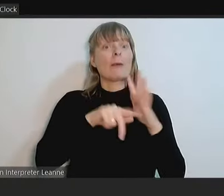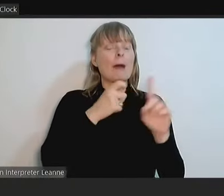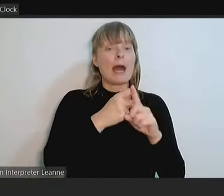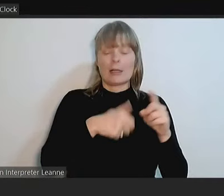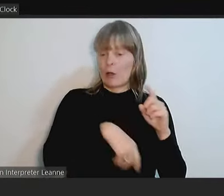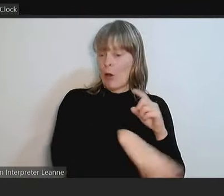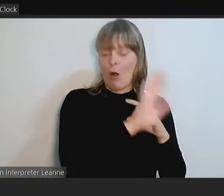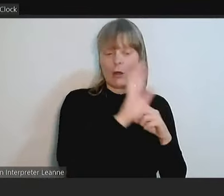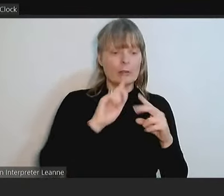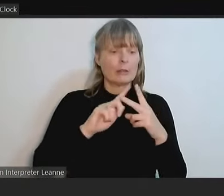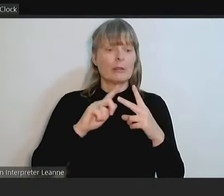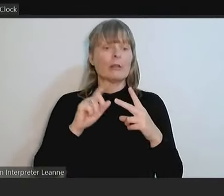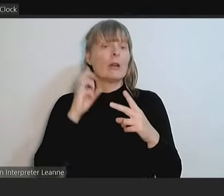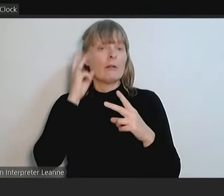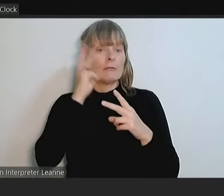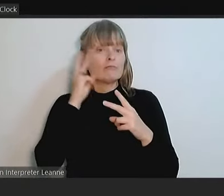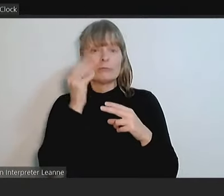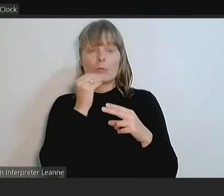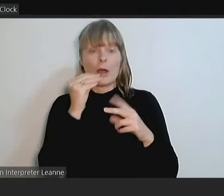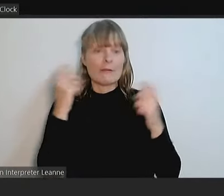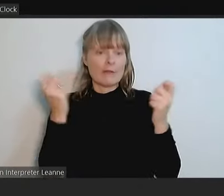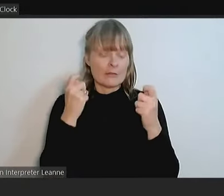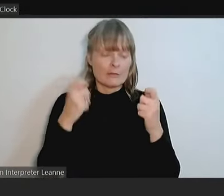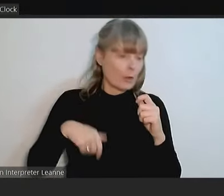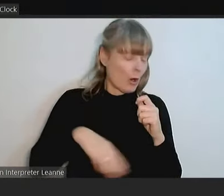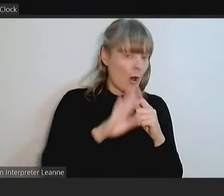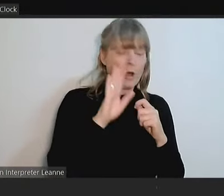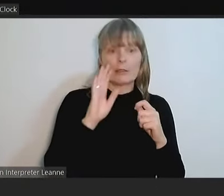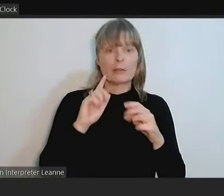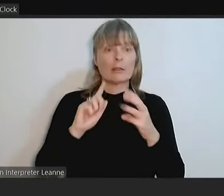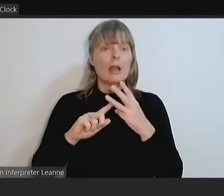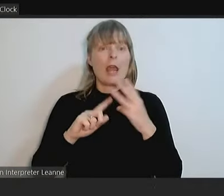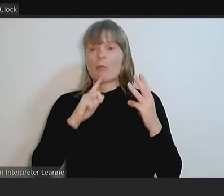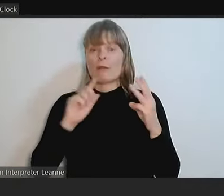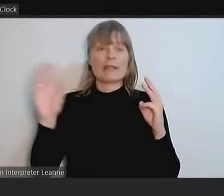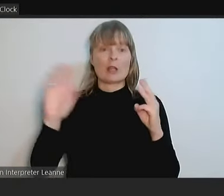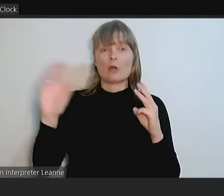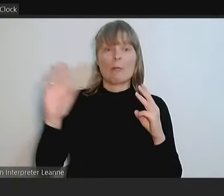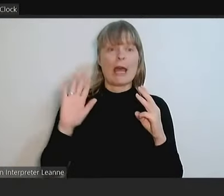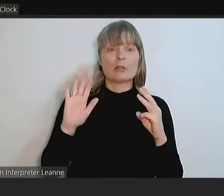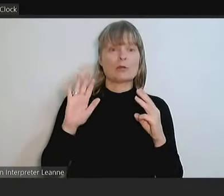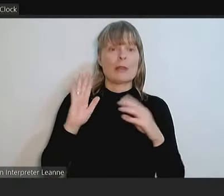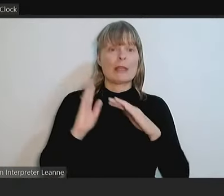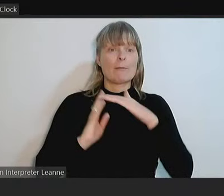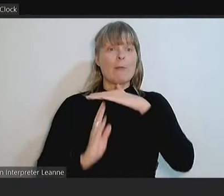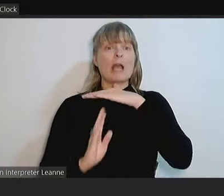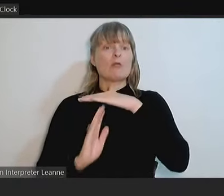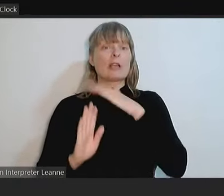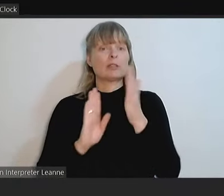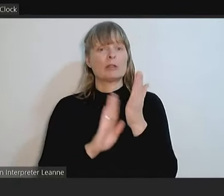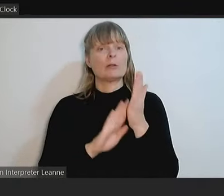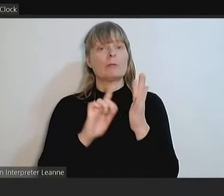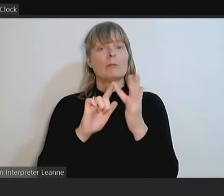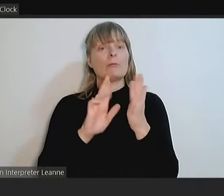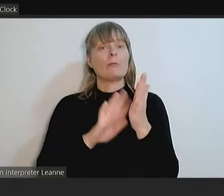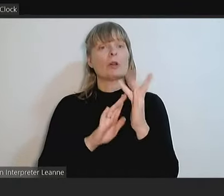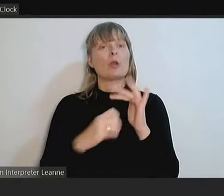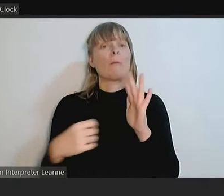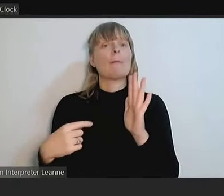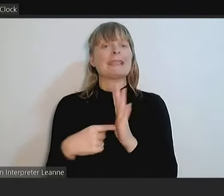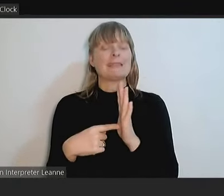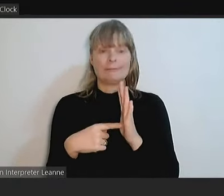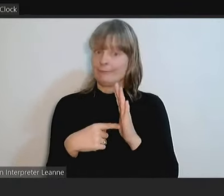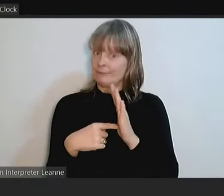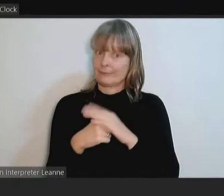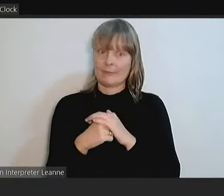food and wine festival. And we have cancelled and waved goodbye to the migration monument. Council. What does it say